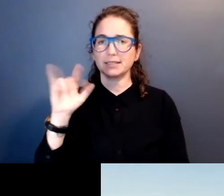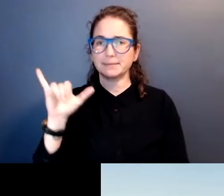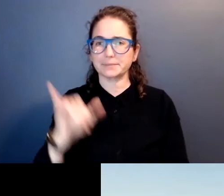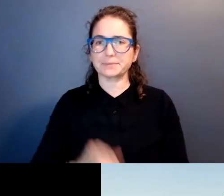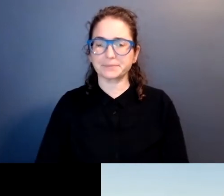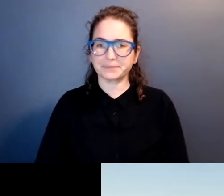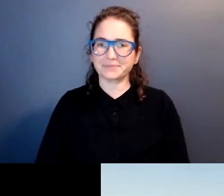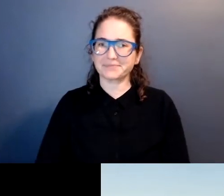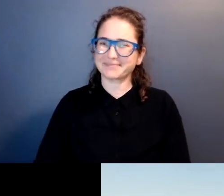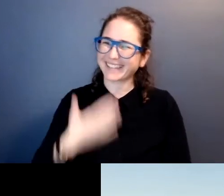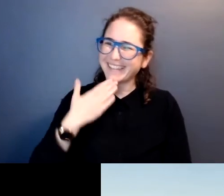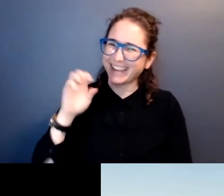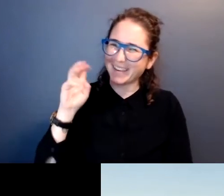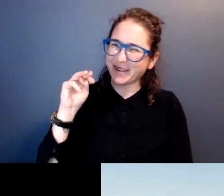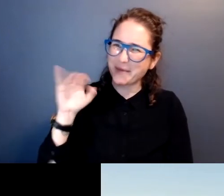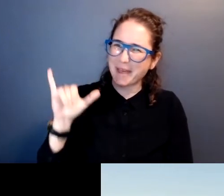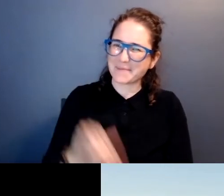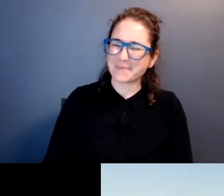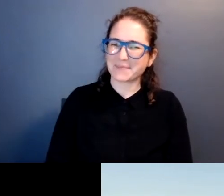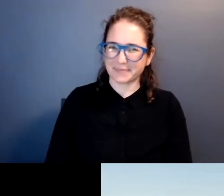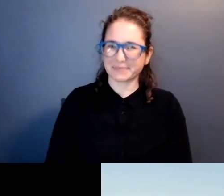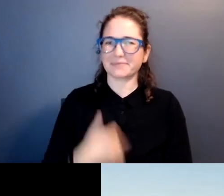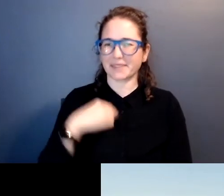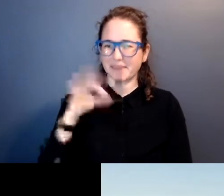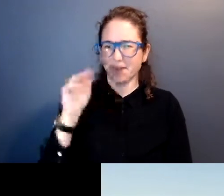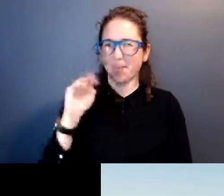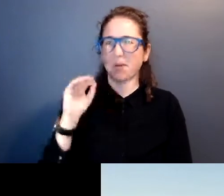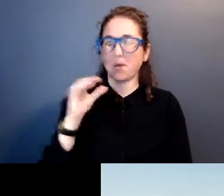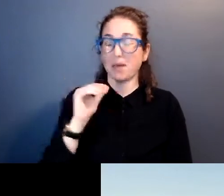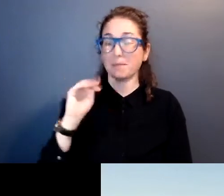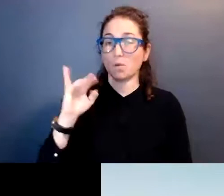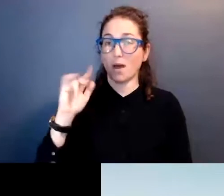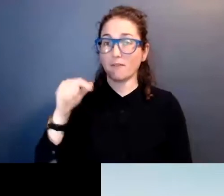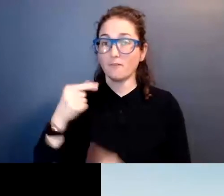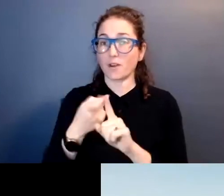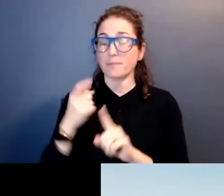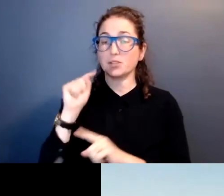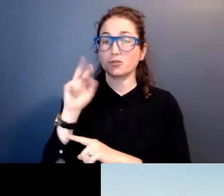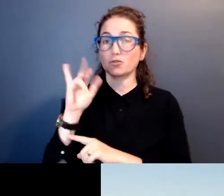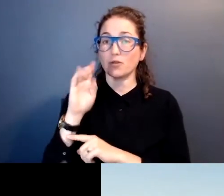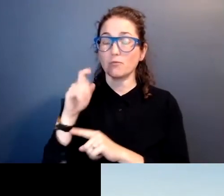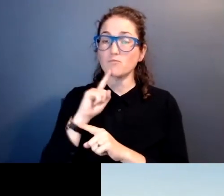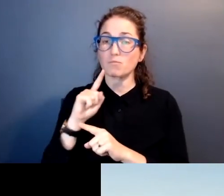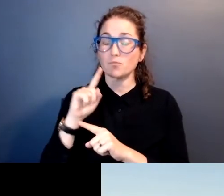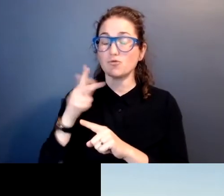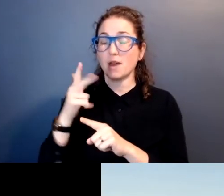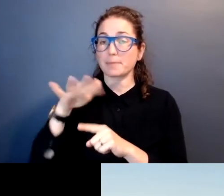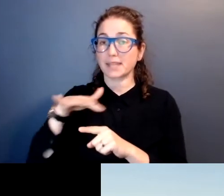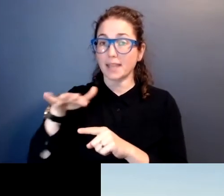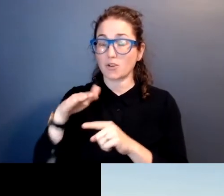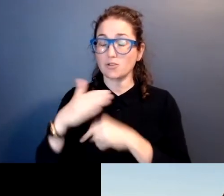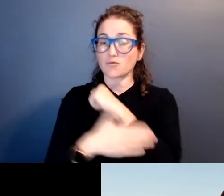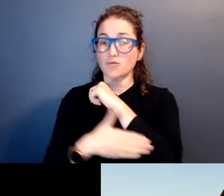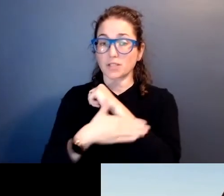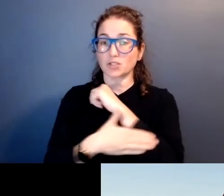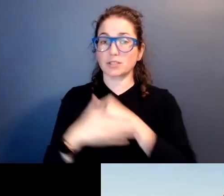Thank you, Emma. I'm POMO and Miwok coming to you from the Tri-County region, Sonoma,